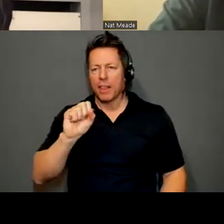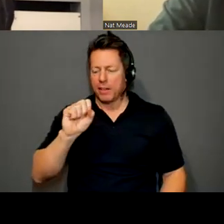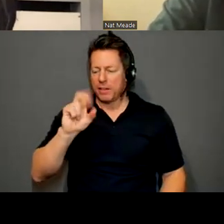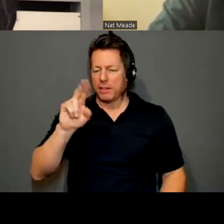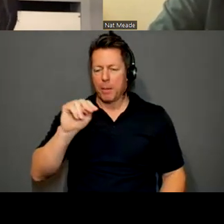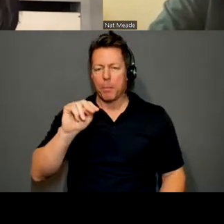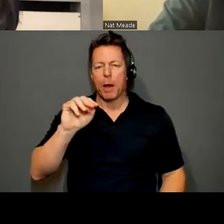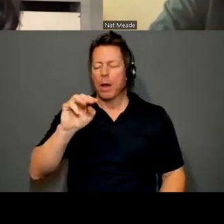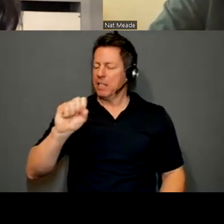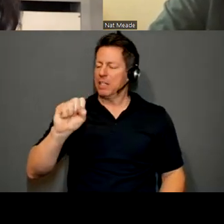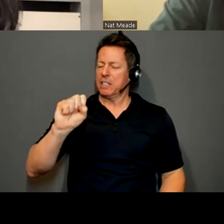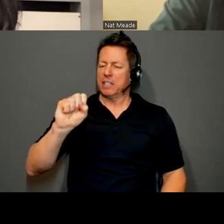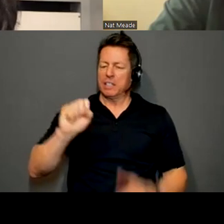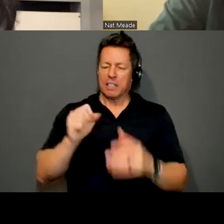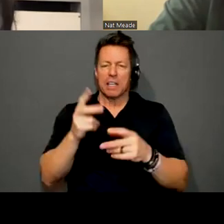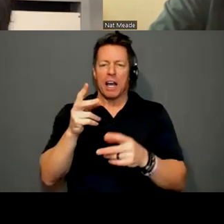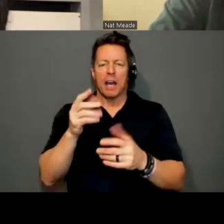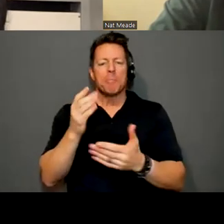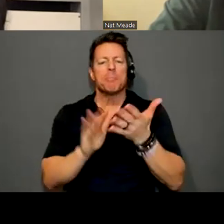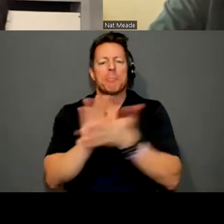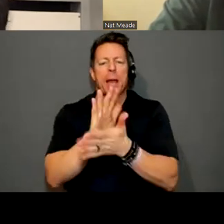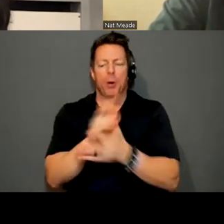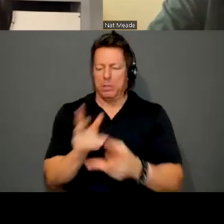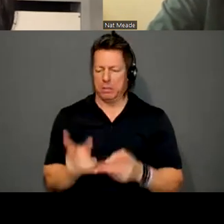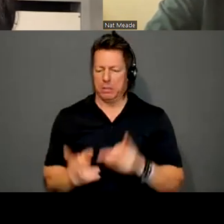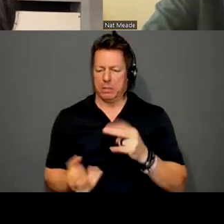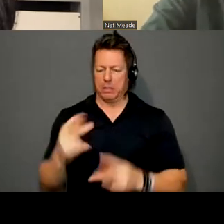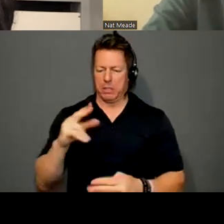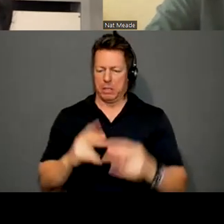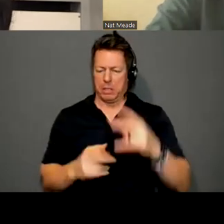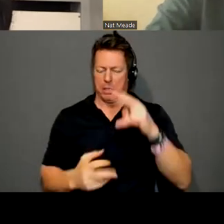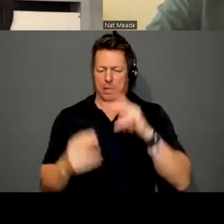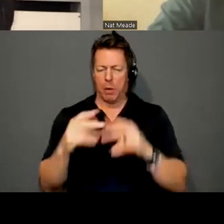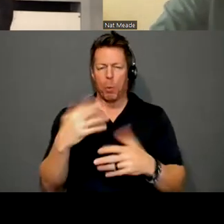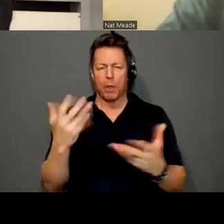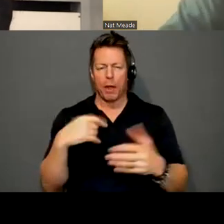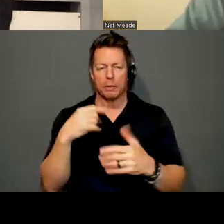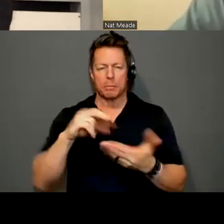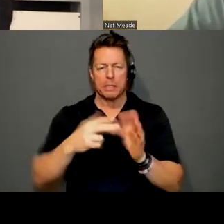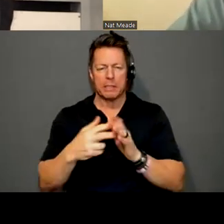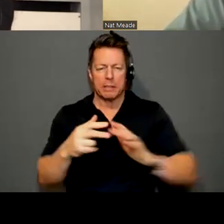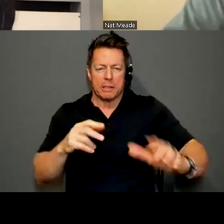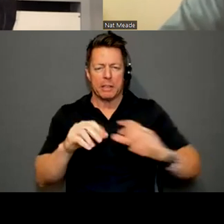is really appealing to me, especially in terms of portraiture, because it mirrors,